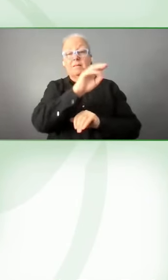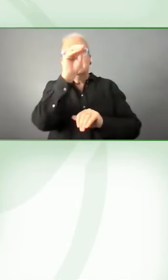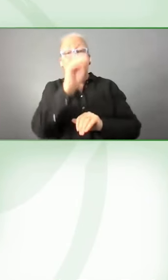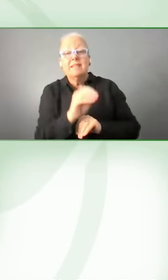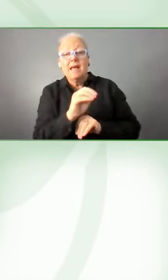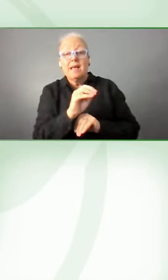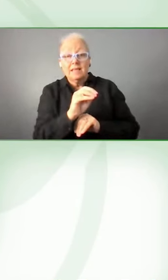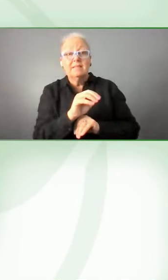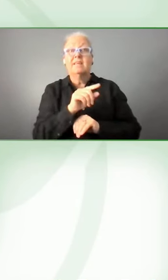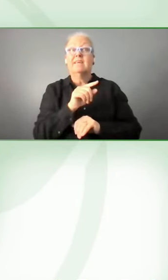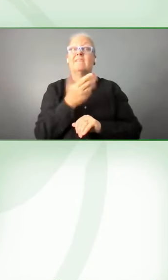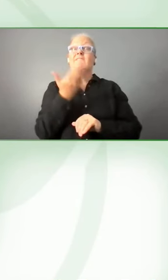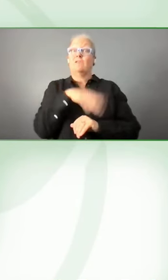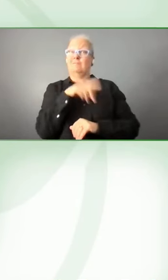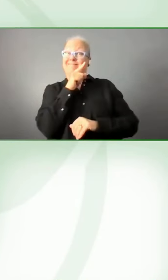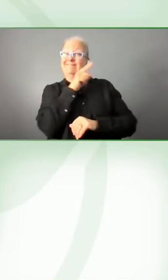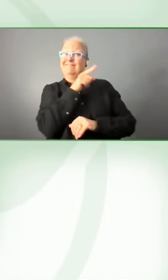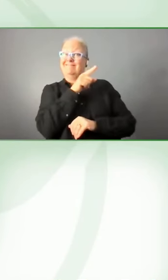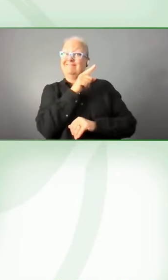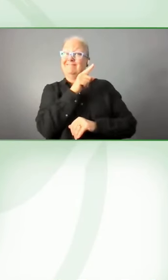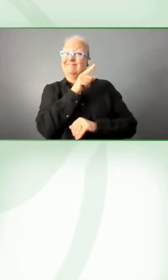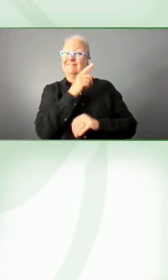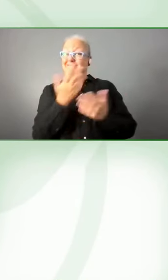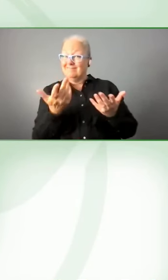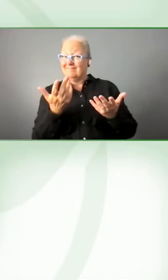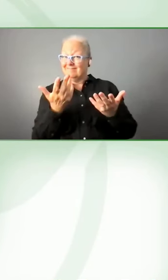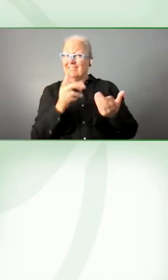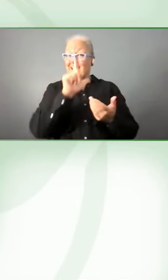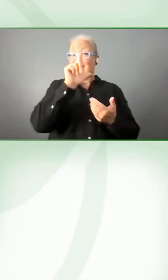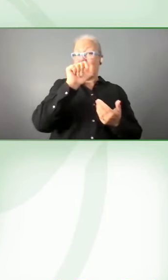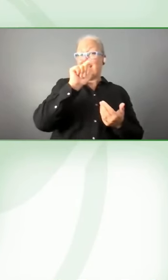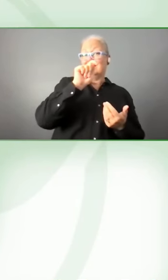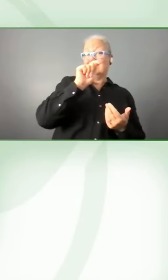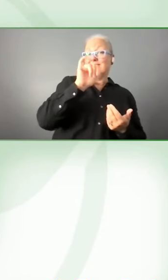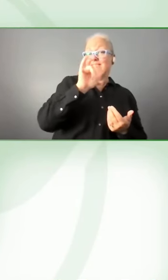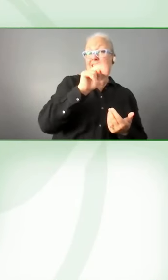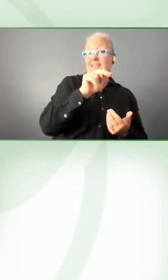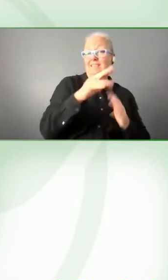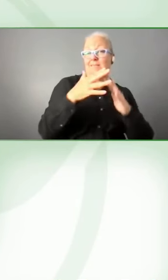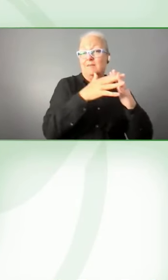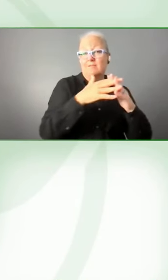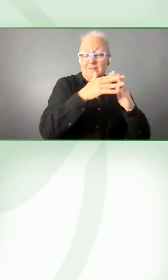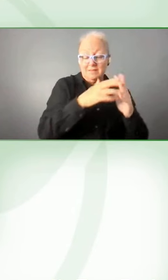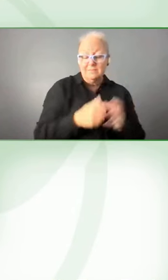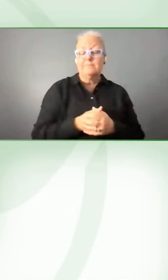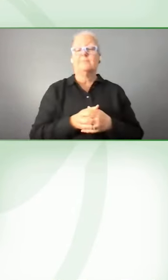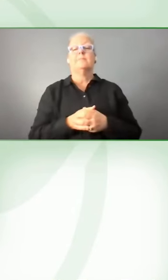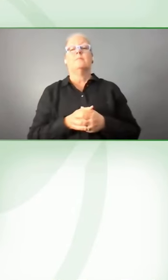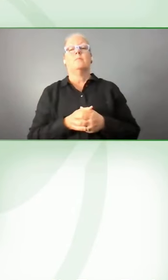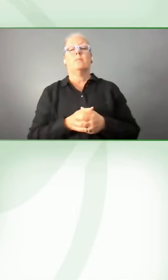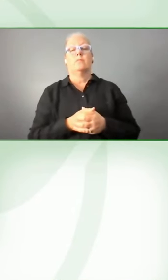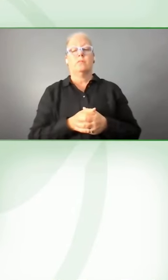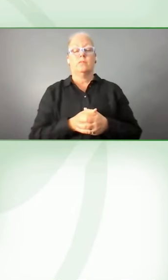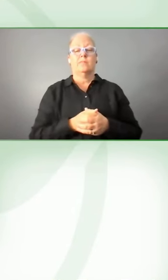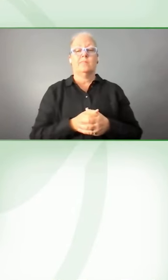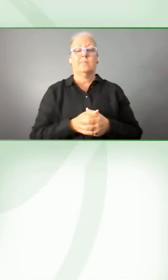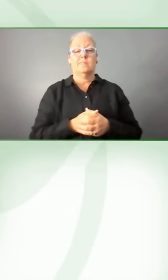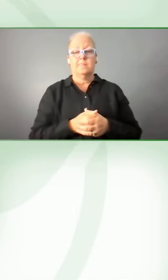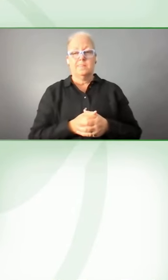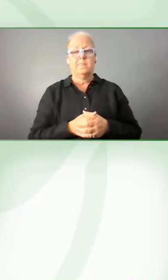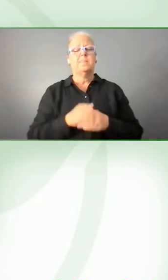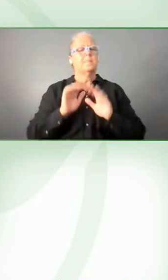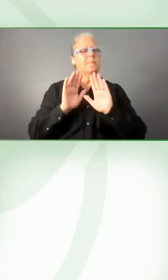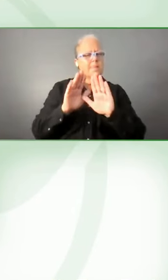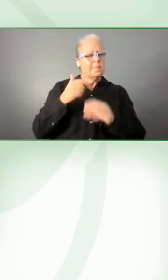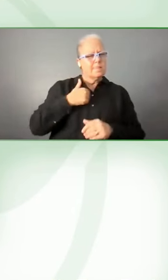So there is actually a need, and the answer is this dictionary. And sorry, just applying a technical